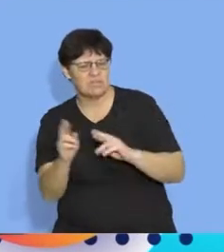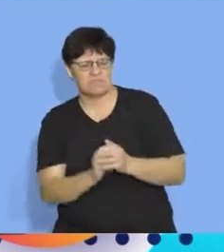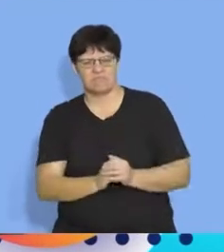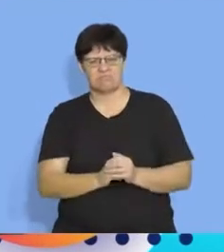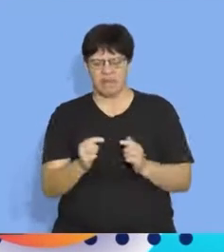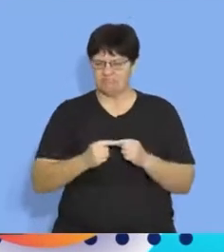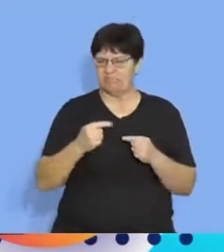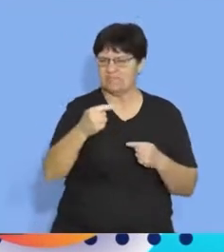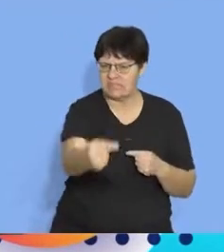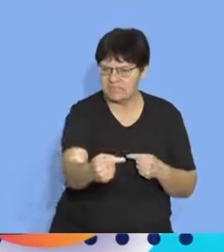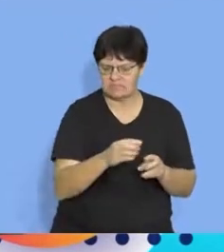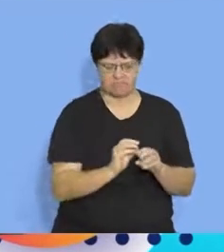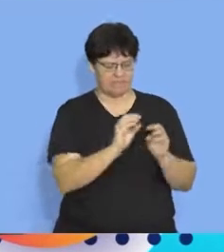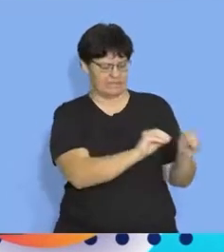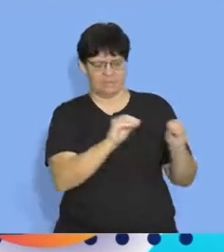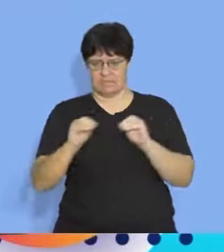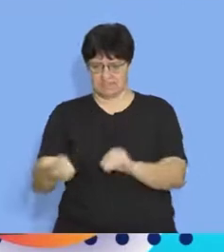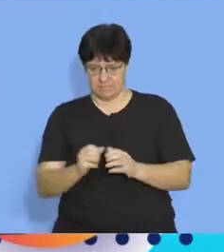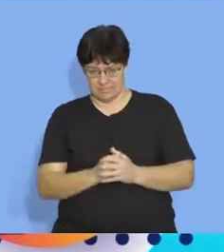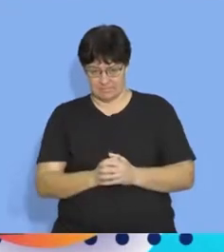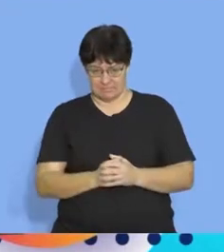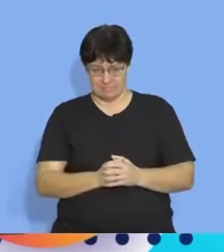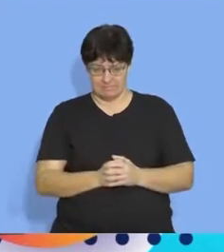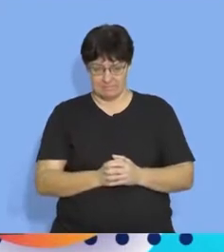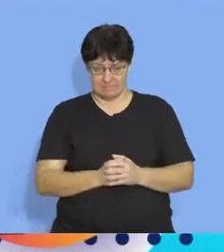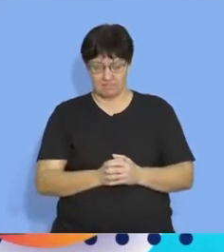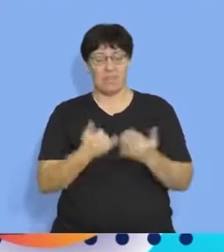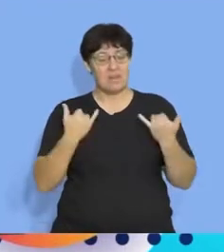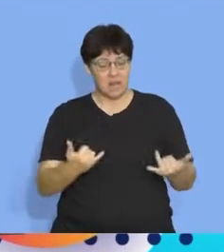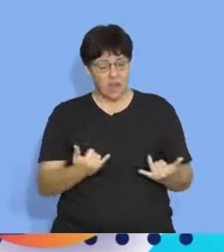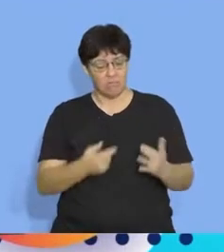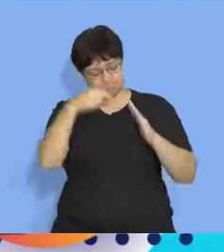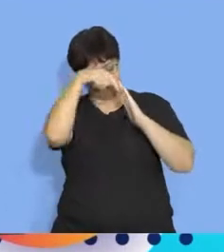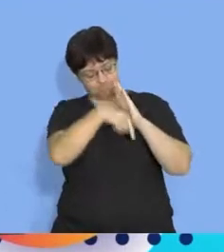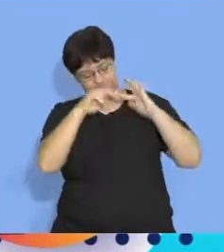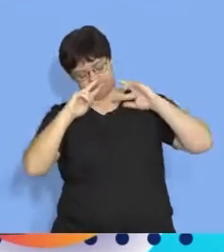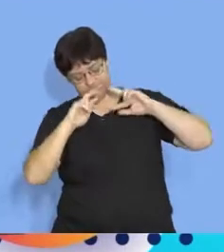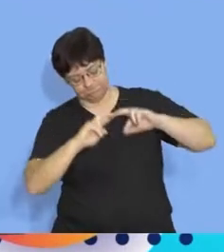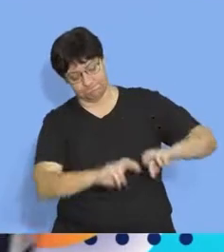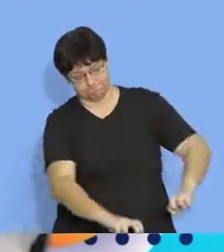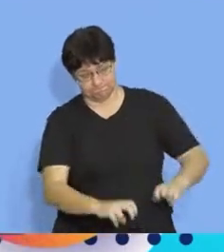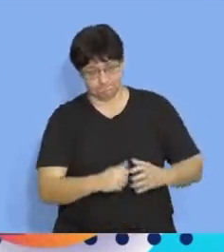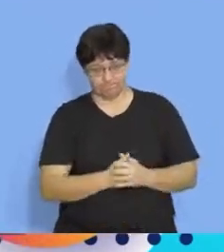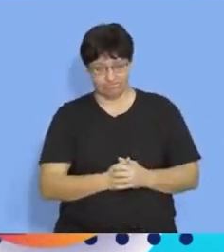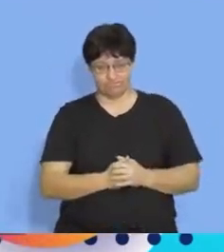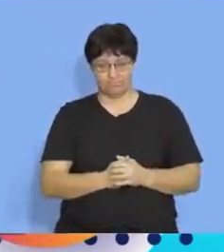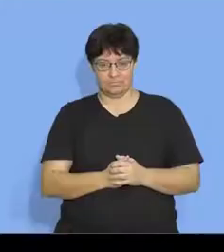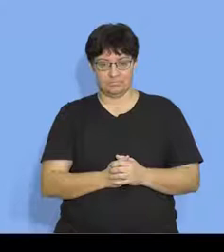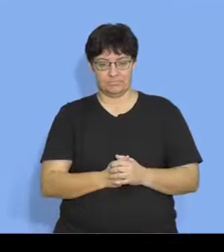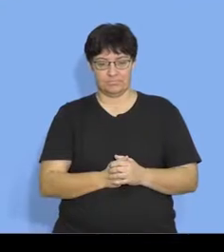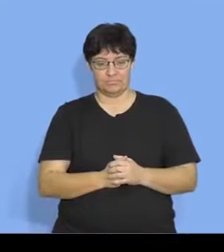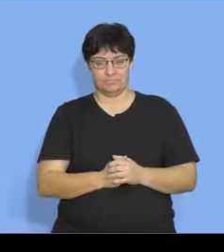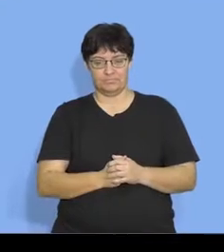displacement but let's look at that in a little more detail now okay so let's really get into the nitty-gritty